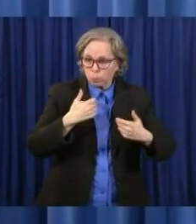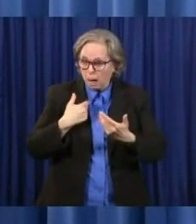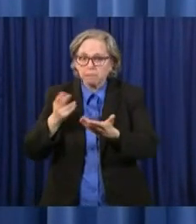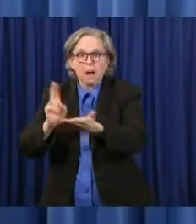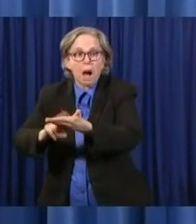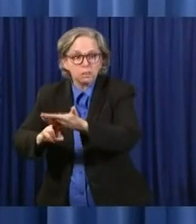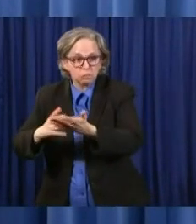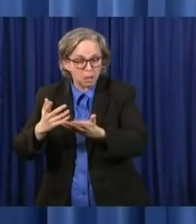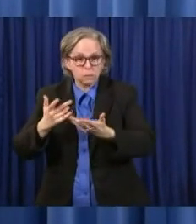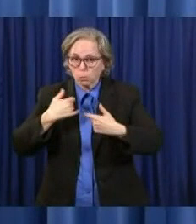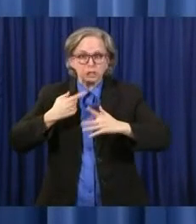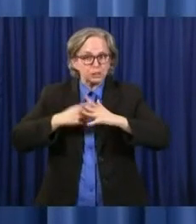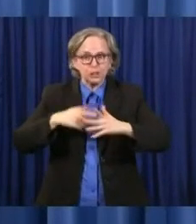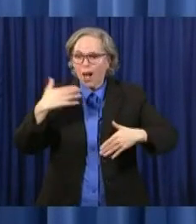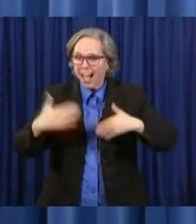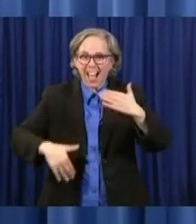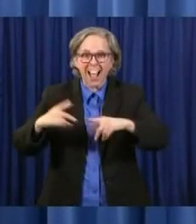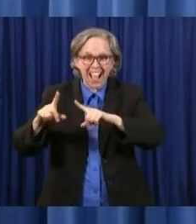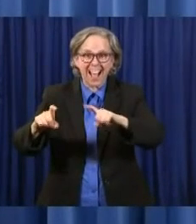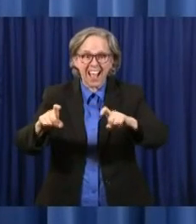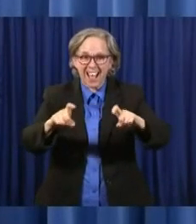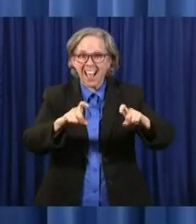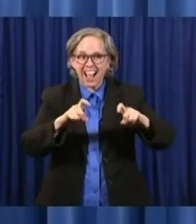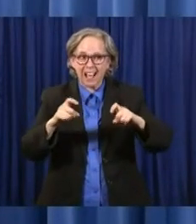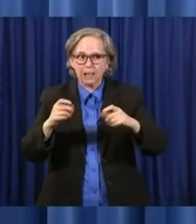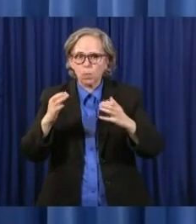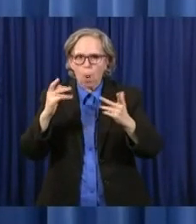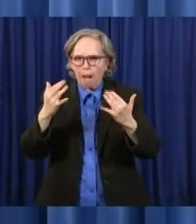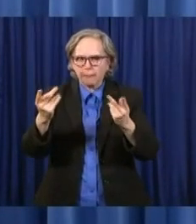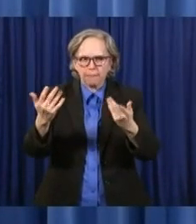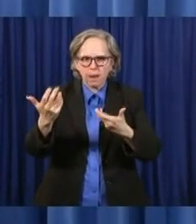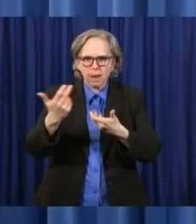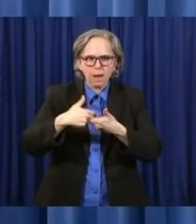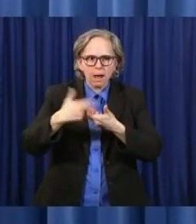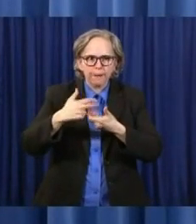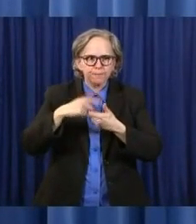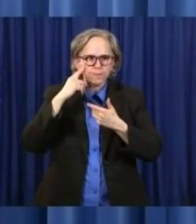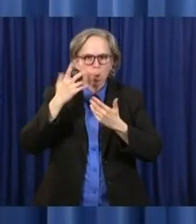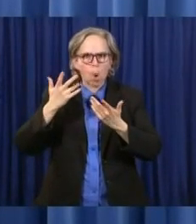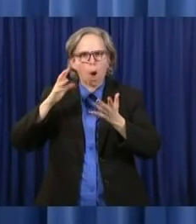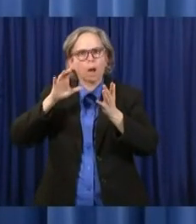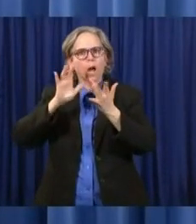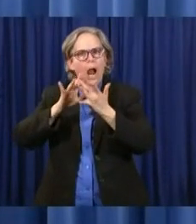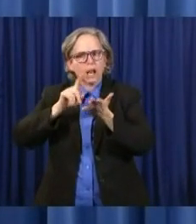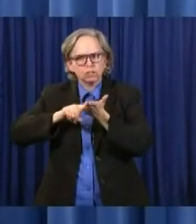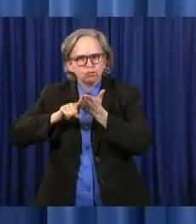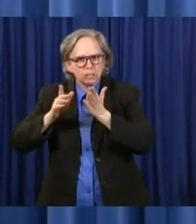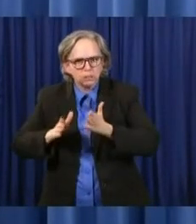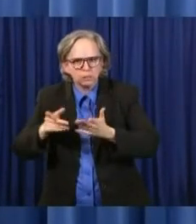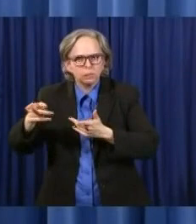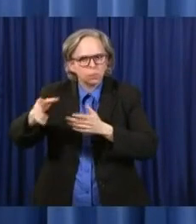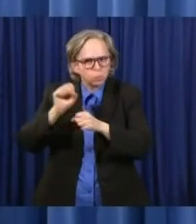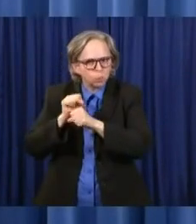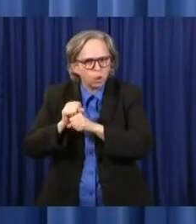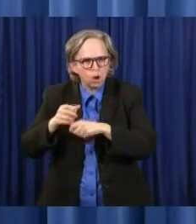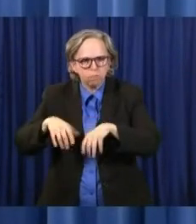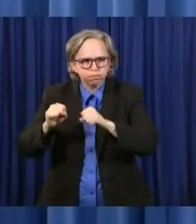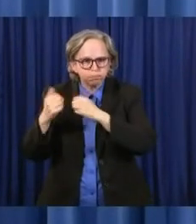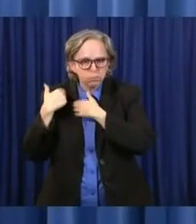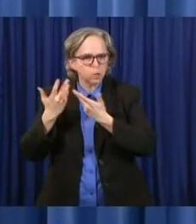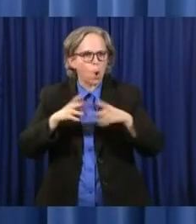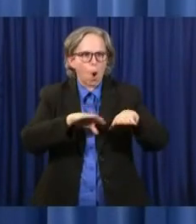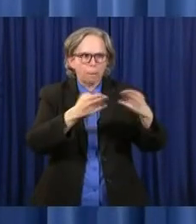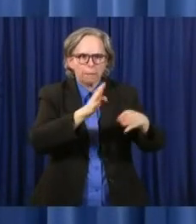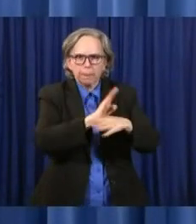more people who are going to do the tracing. So as we open up, having tracing, having testing is very, very,